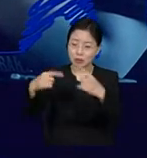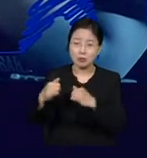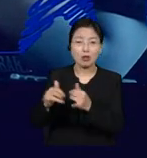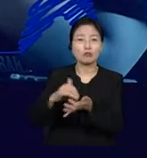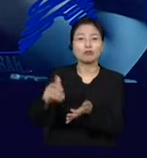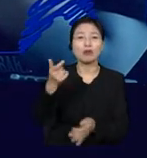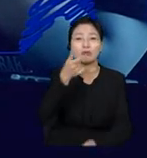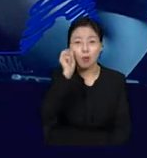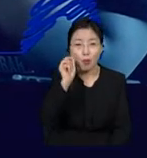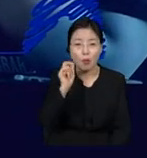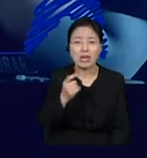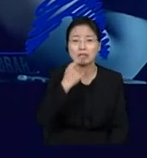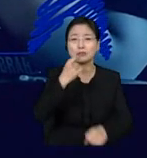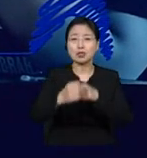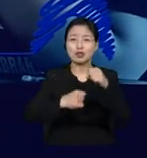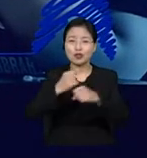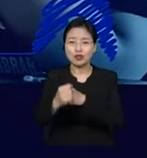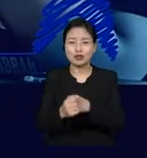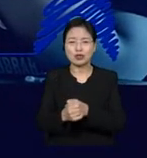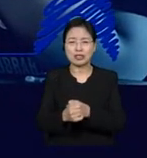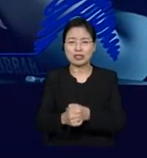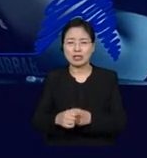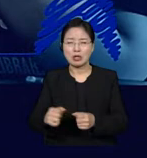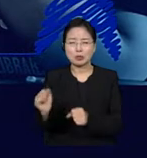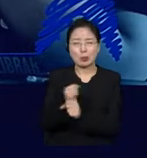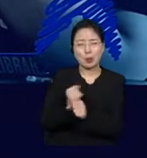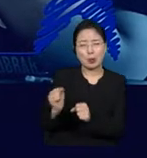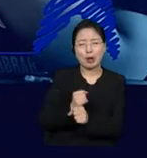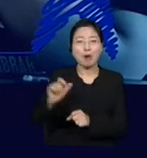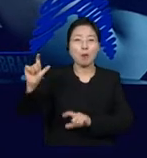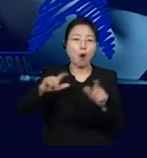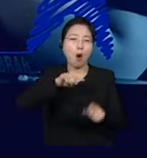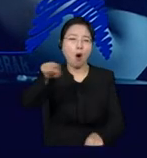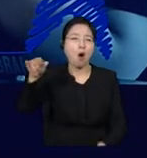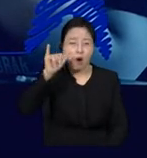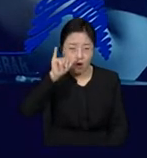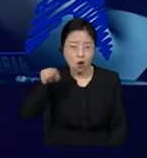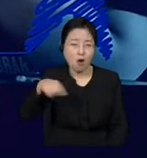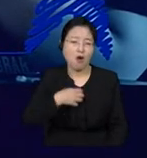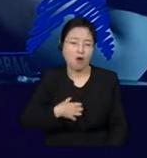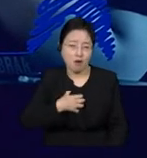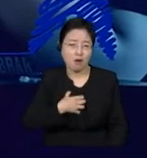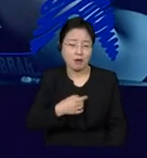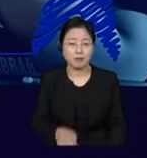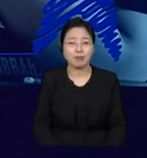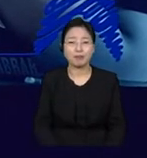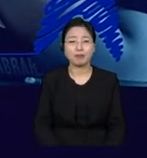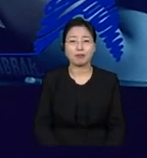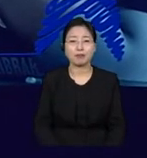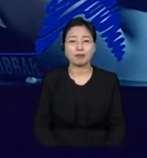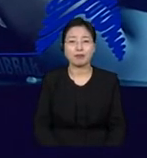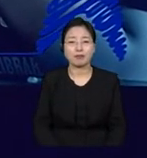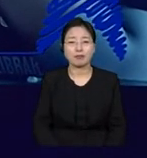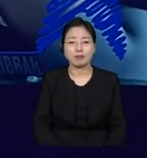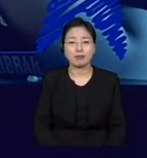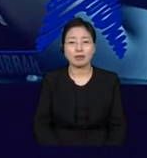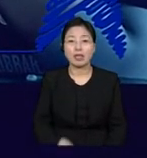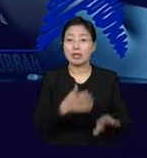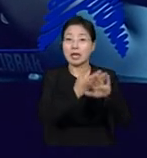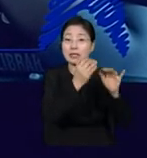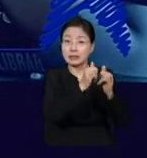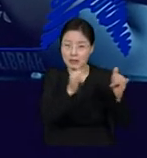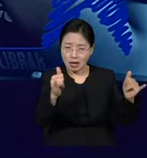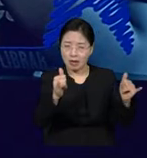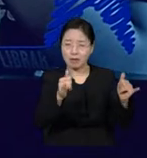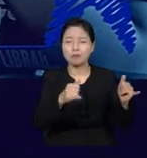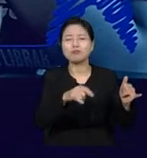One based on our ability and willingness to accept our fellow human beings, and being more specific, the ones who